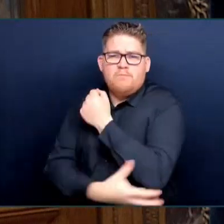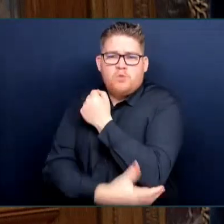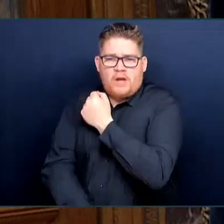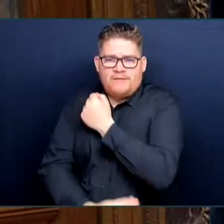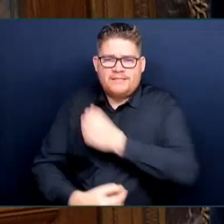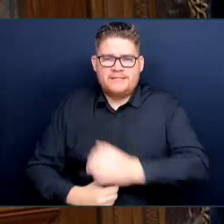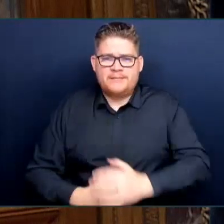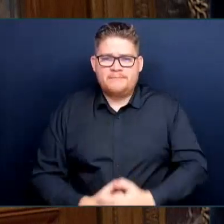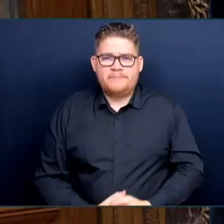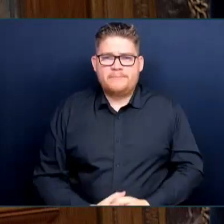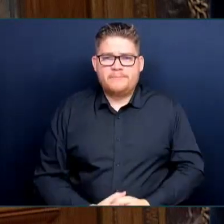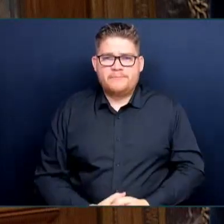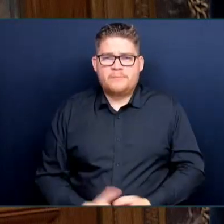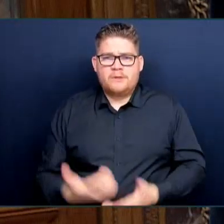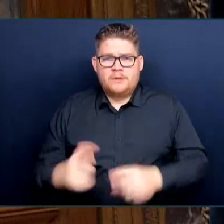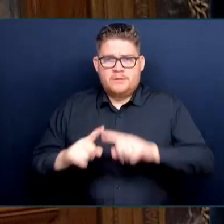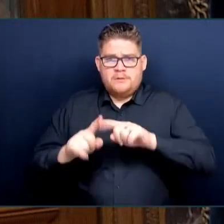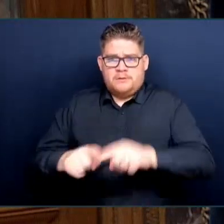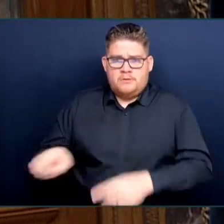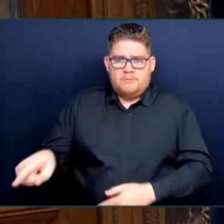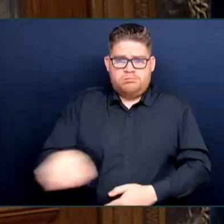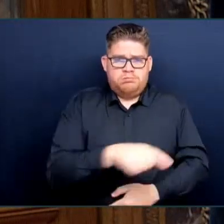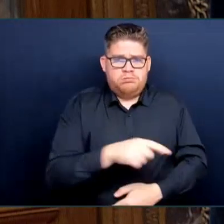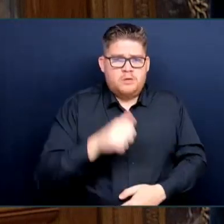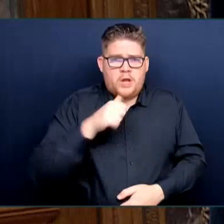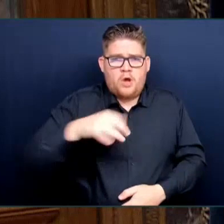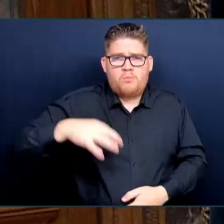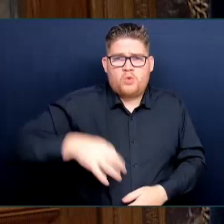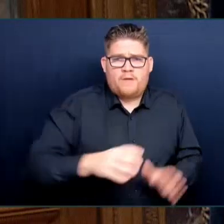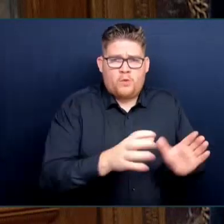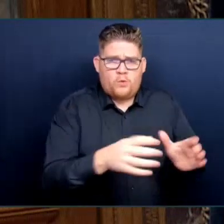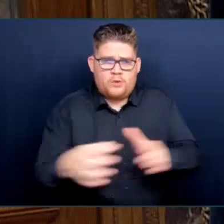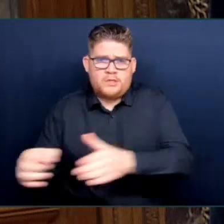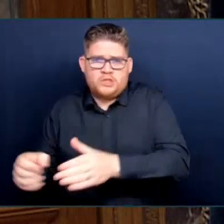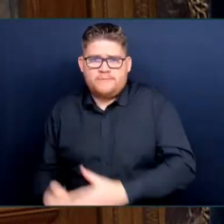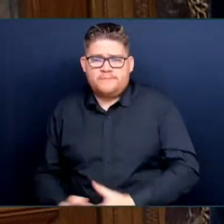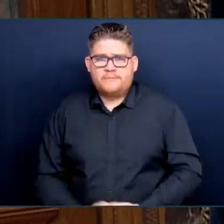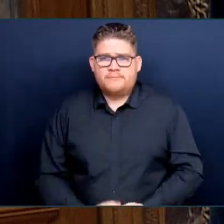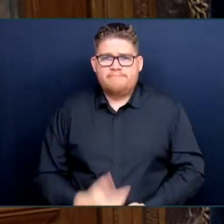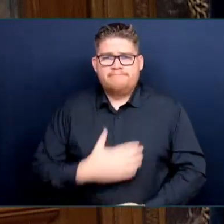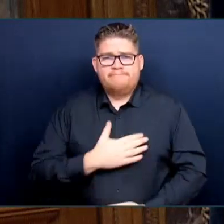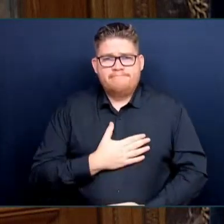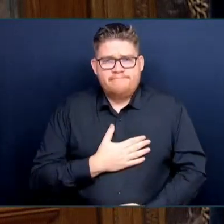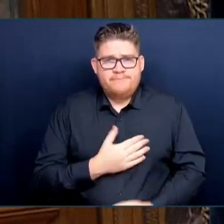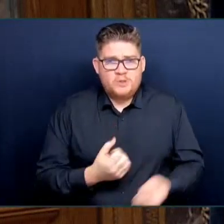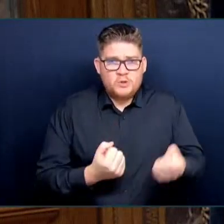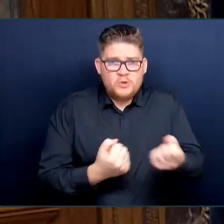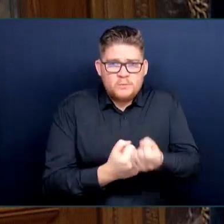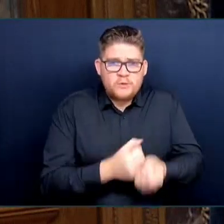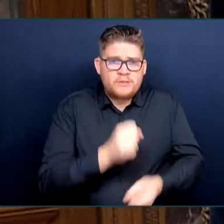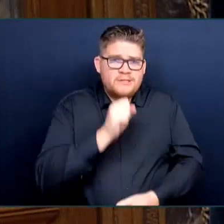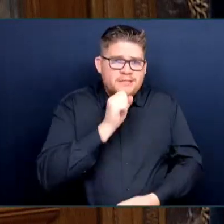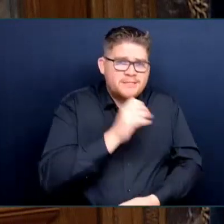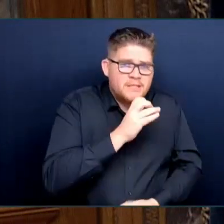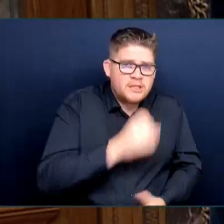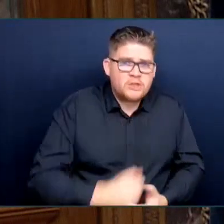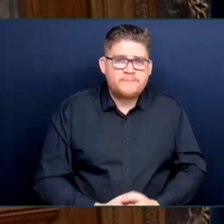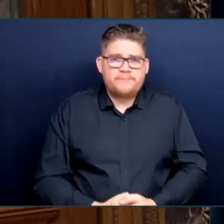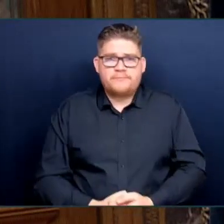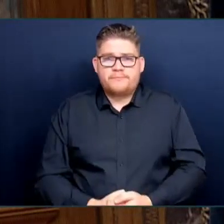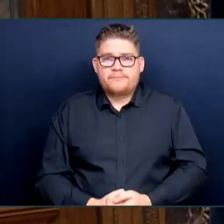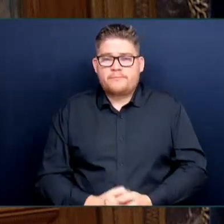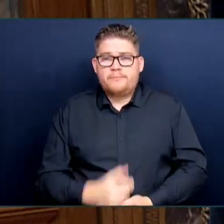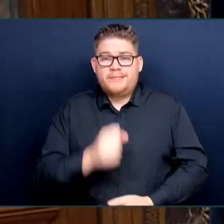thankful that BC's non-profits are there for seniors who may feel socially isolated and need a friendly place to visit, like a neighborhood house,